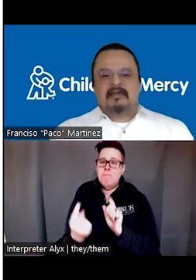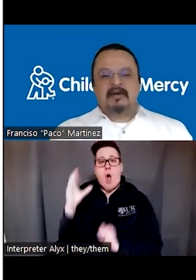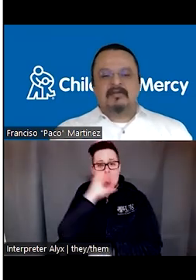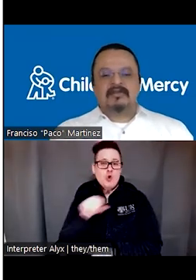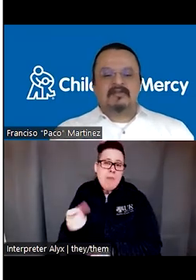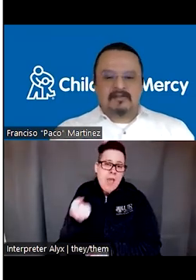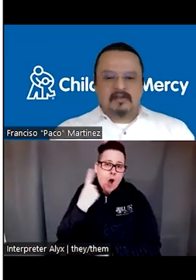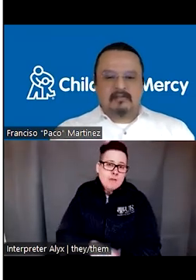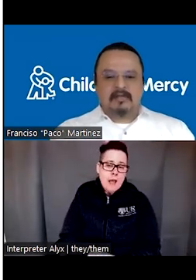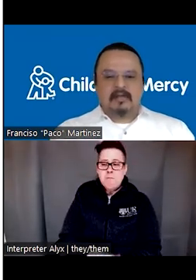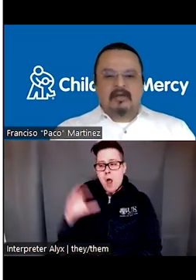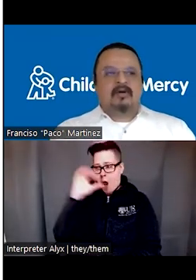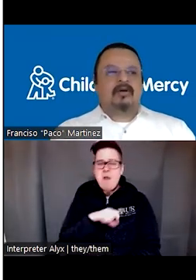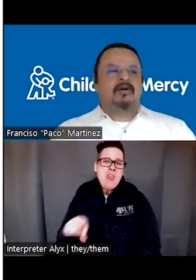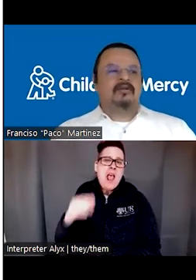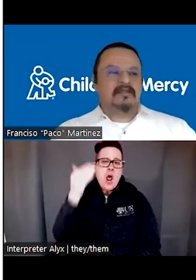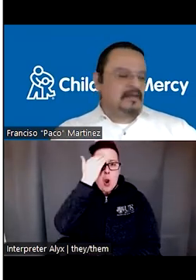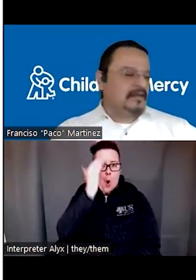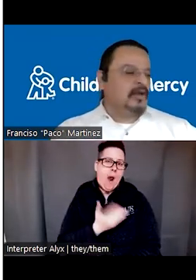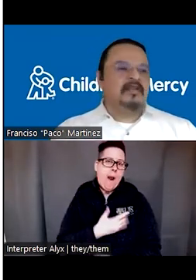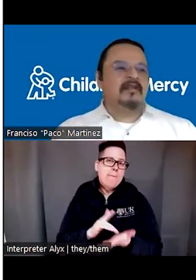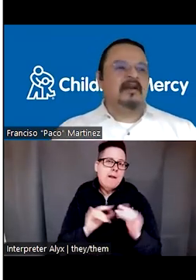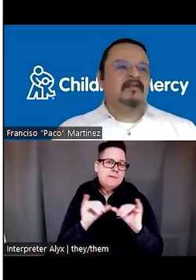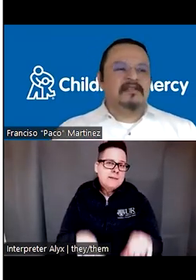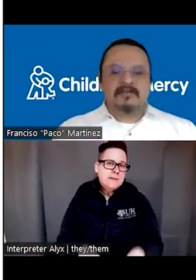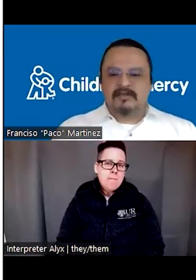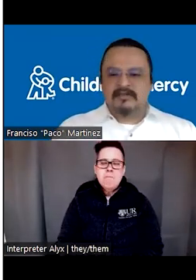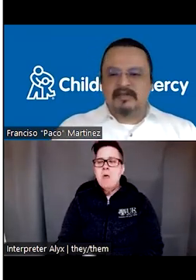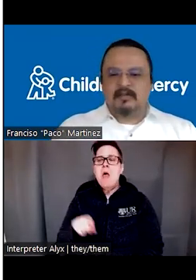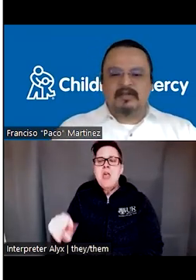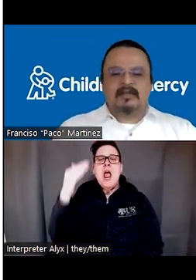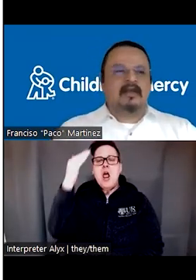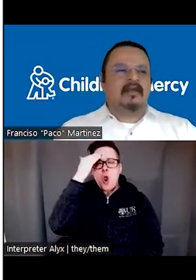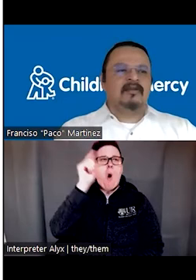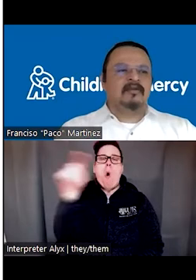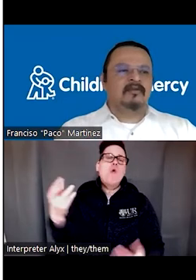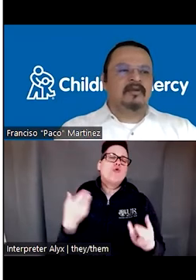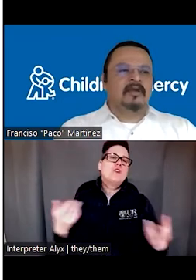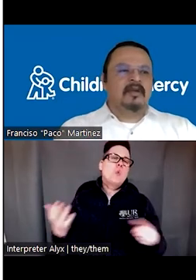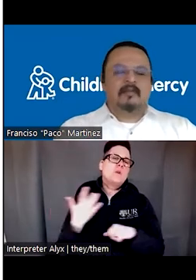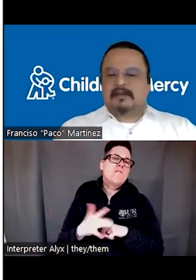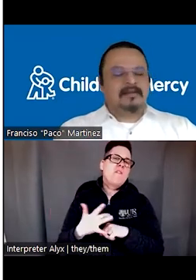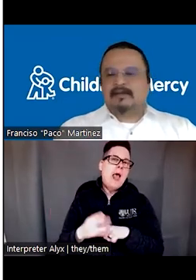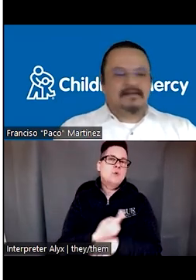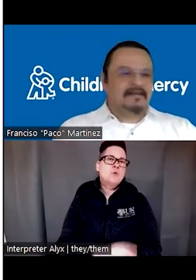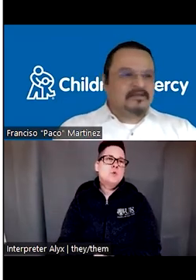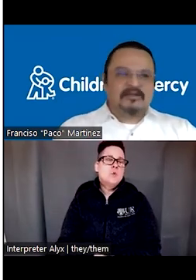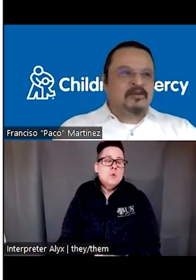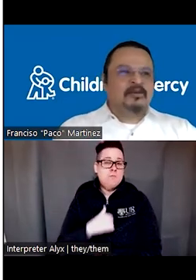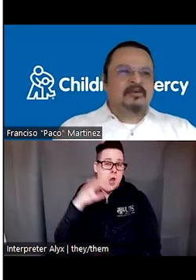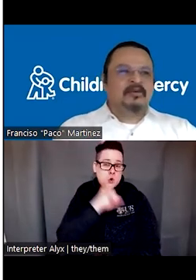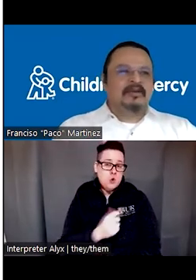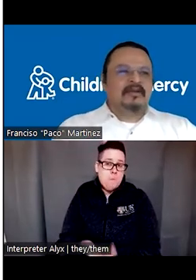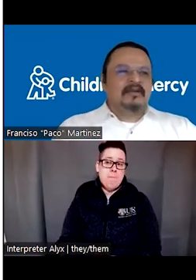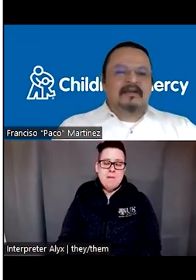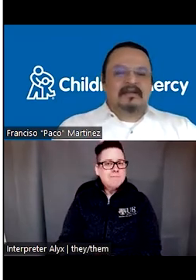and knows the system or understands and knows that there are resources in the community that they can use. But that's not